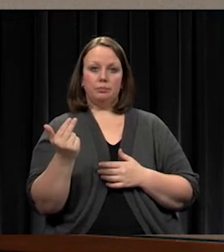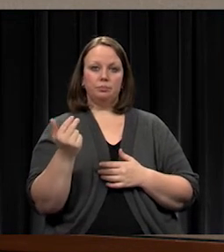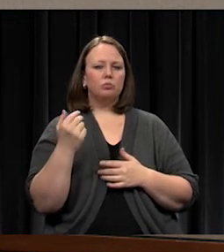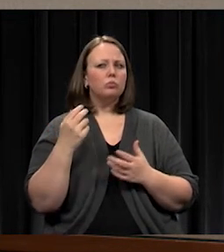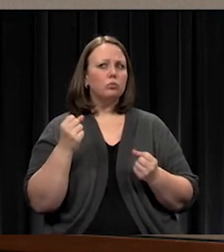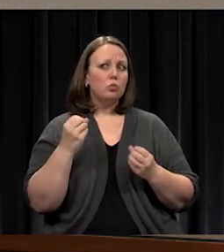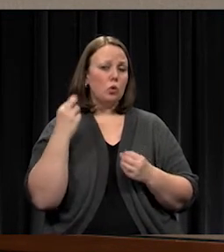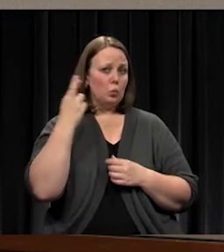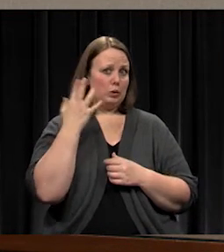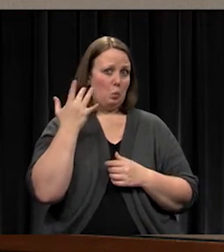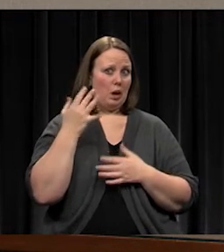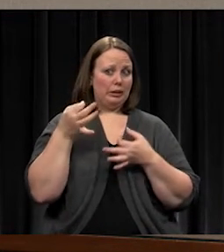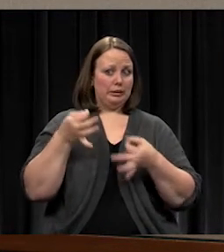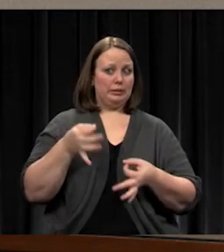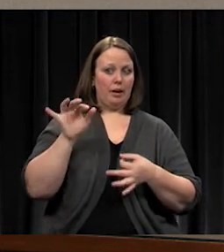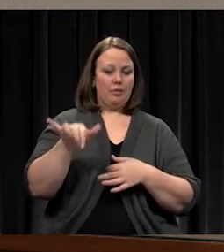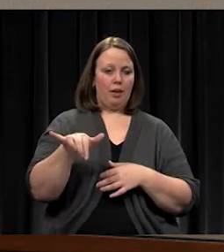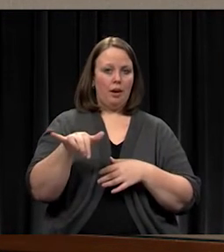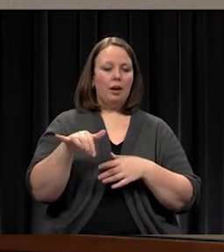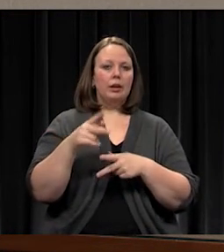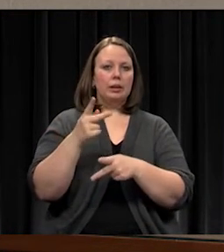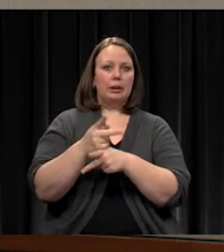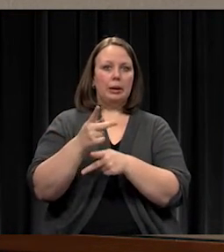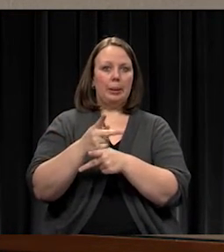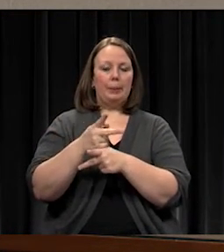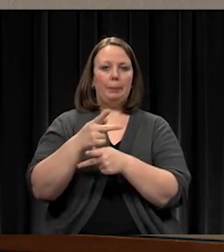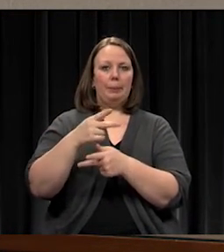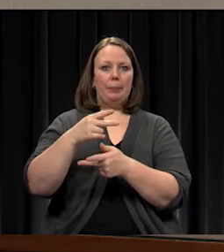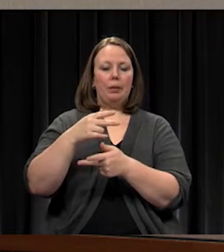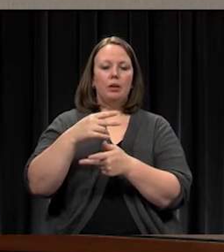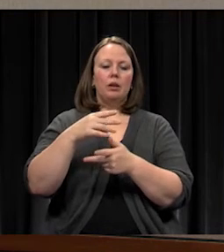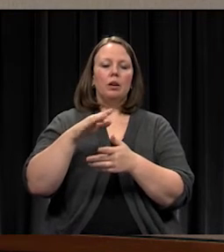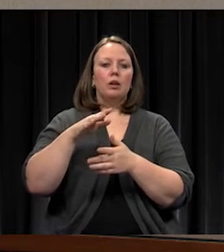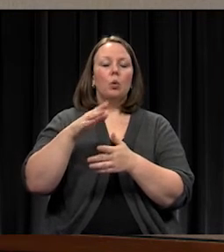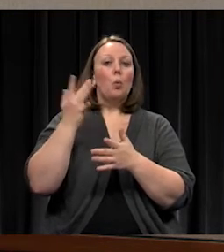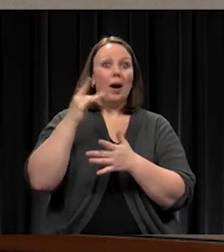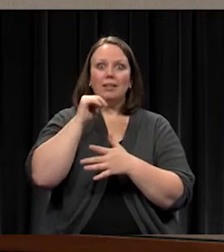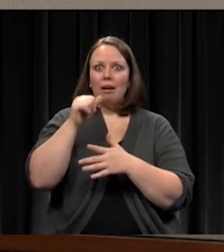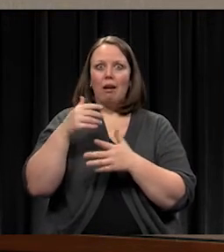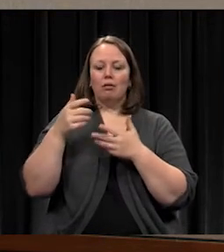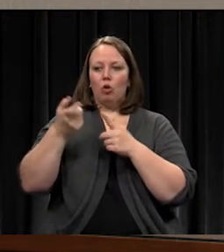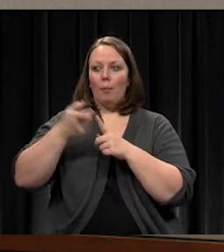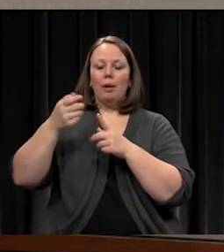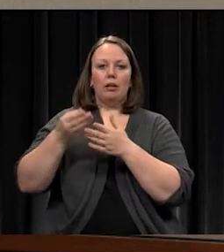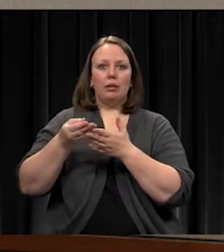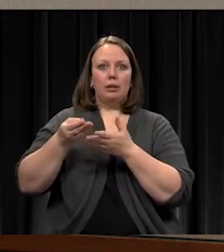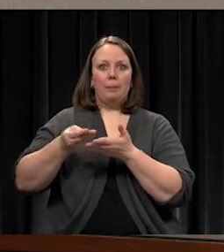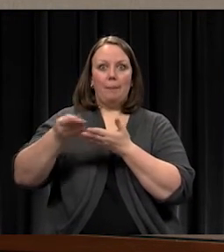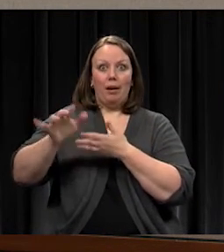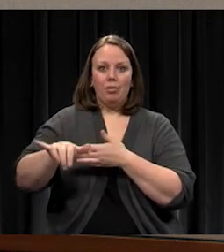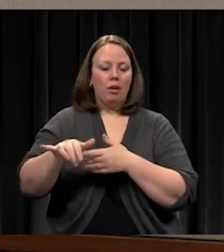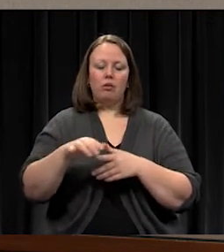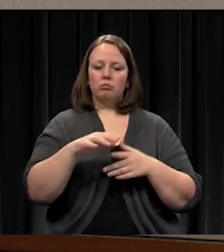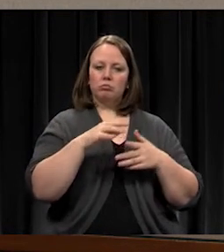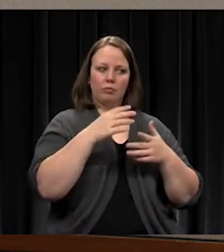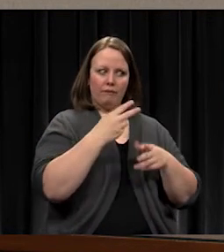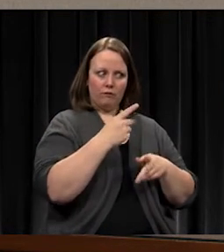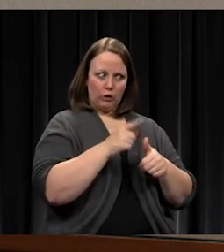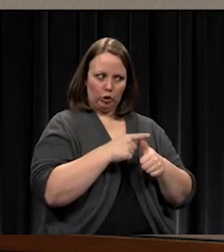was to make sure that we were in budget for the rest of the project before we decided to expend the money on these high wind doors.